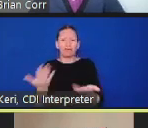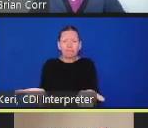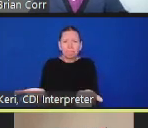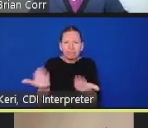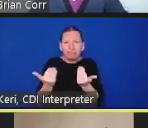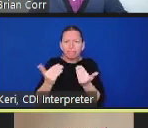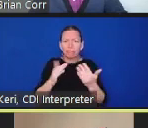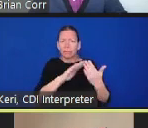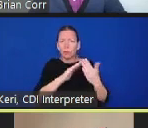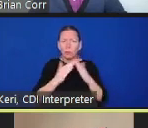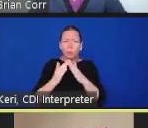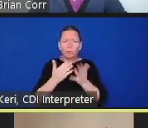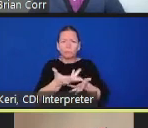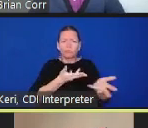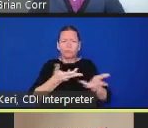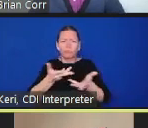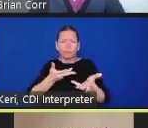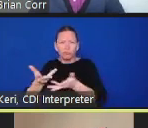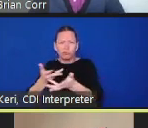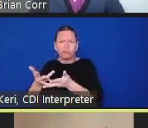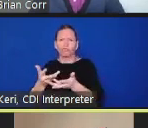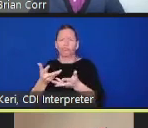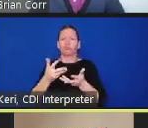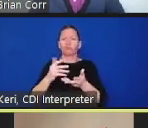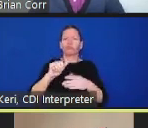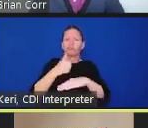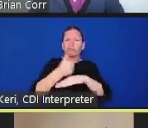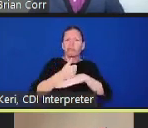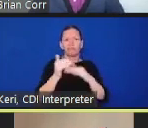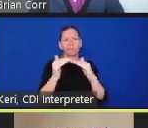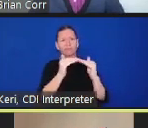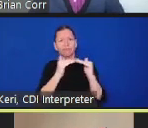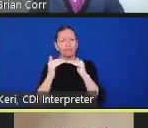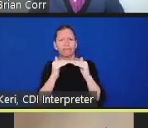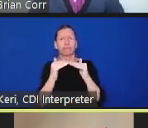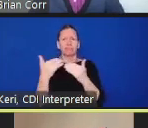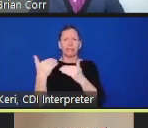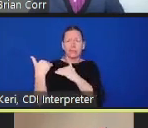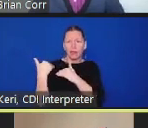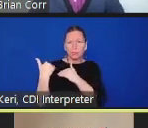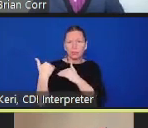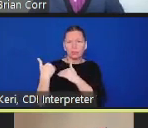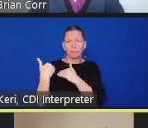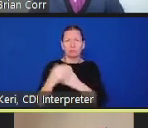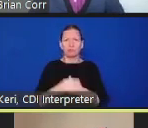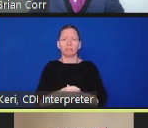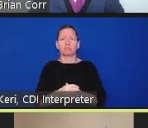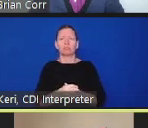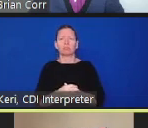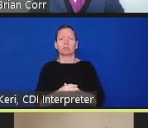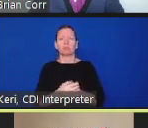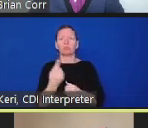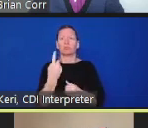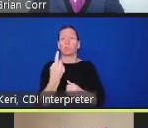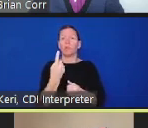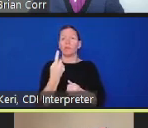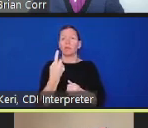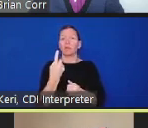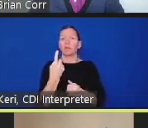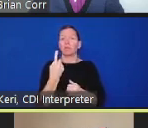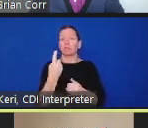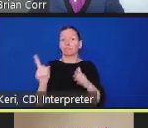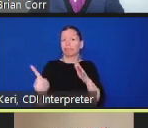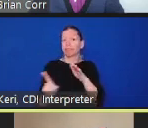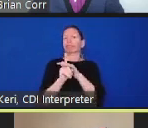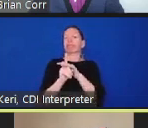One key issue that has been brought to my attention is the need to slow this process down to ensure more voices